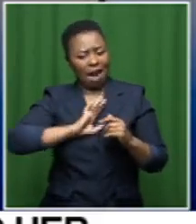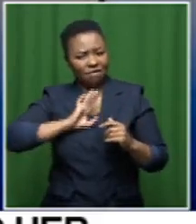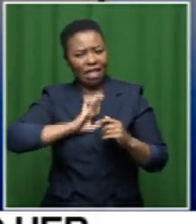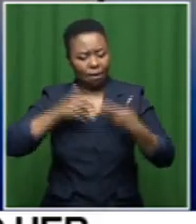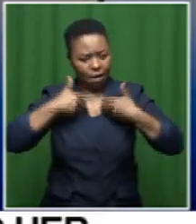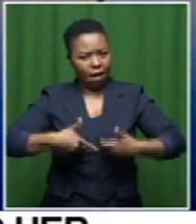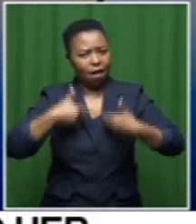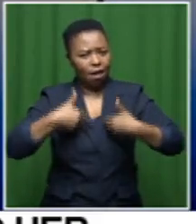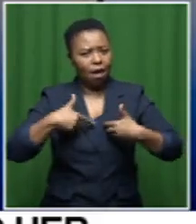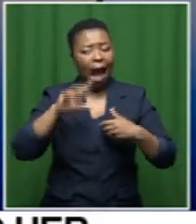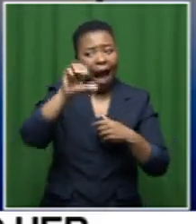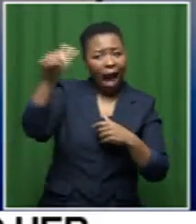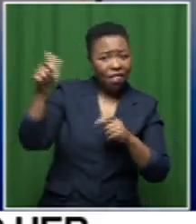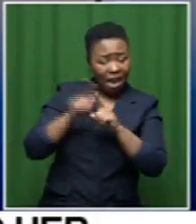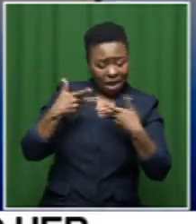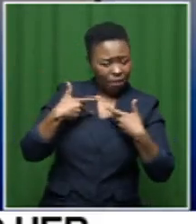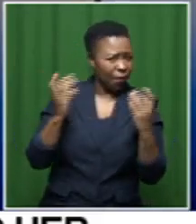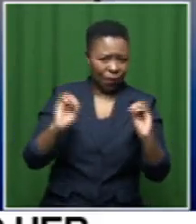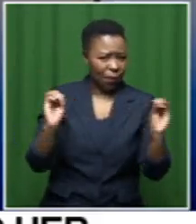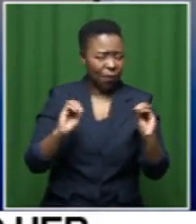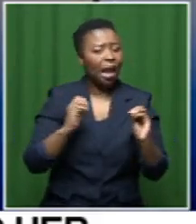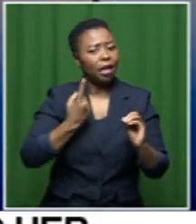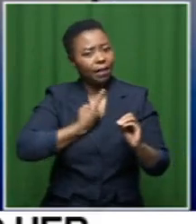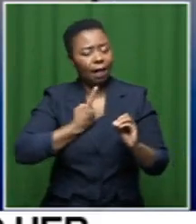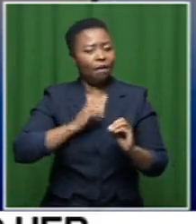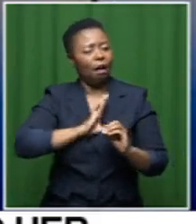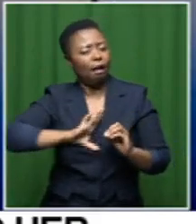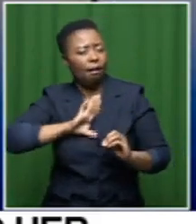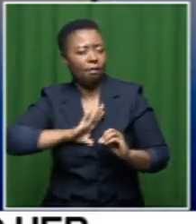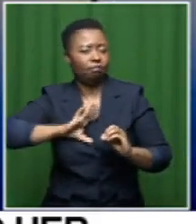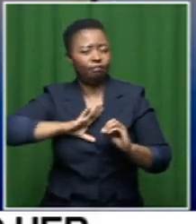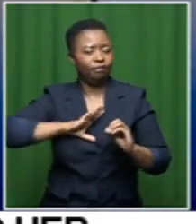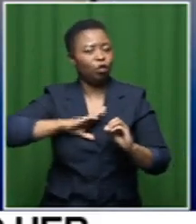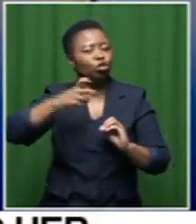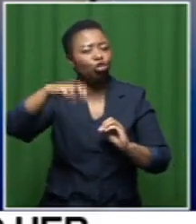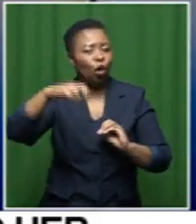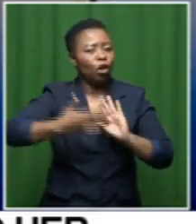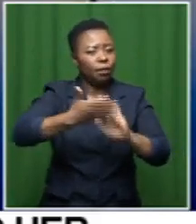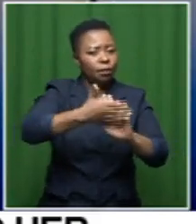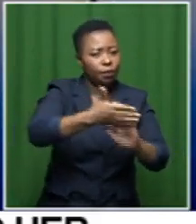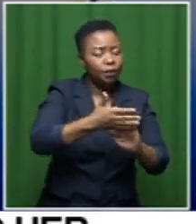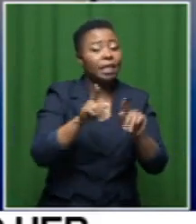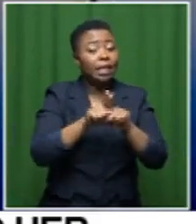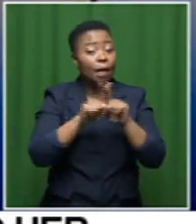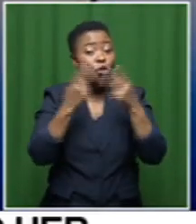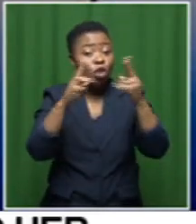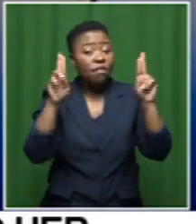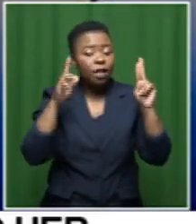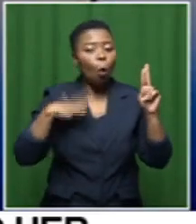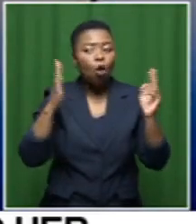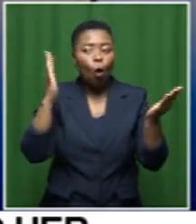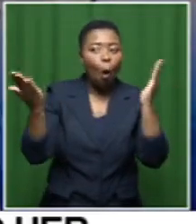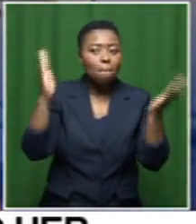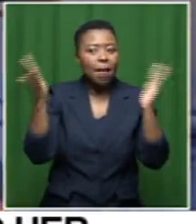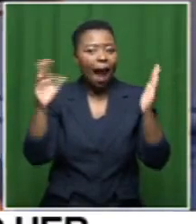there's nobody else like me it's sort of comforting myself throughout the journey you know and also universities there's moments where you compare yourself